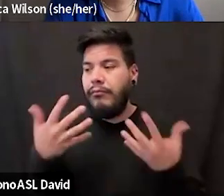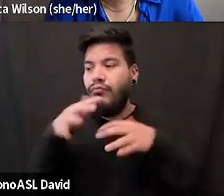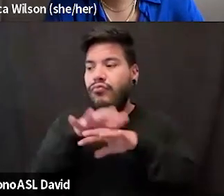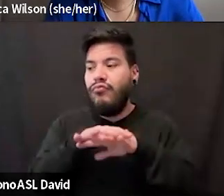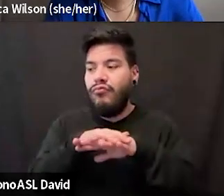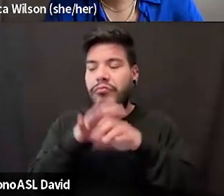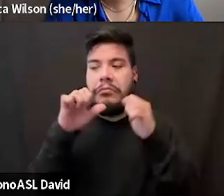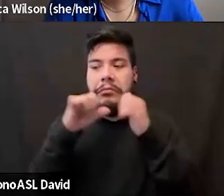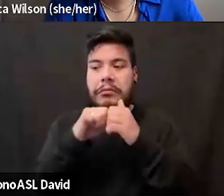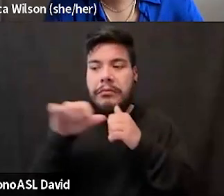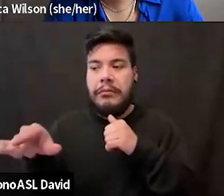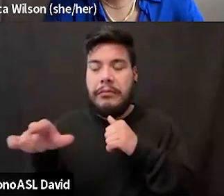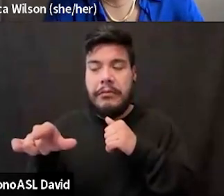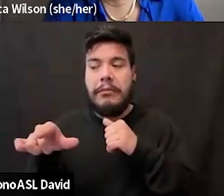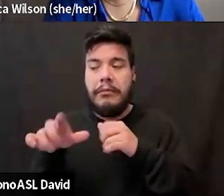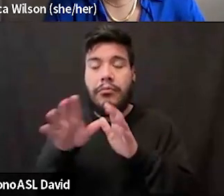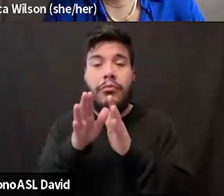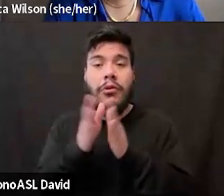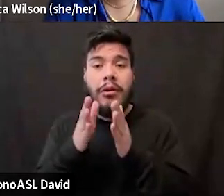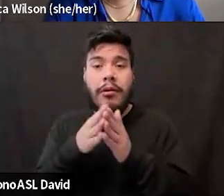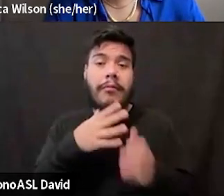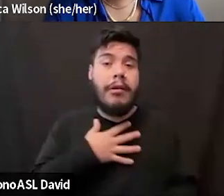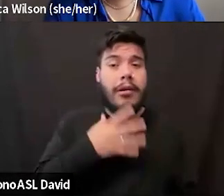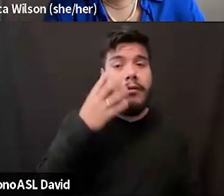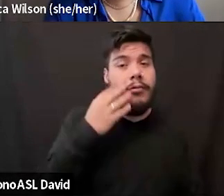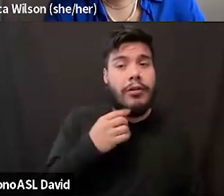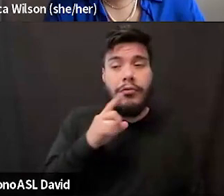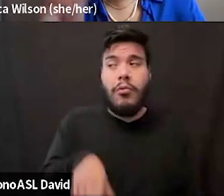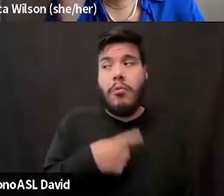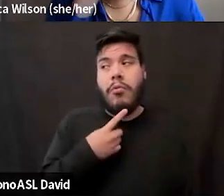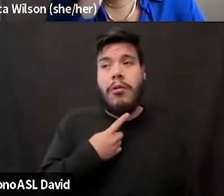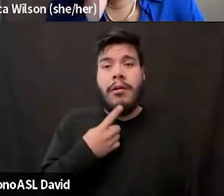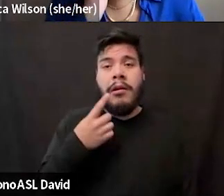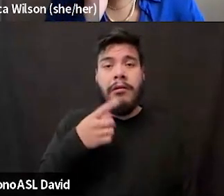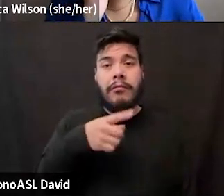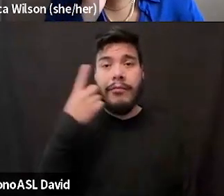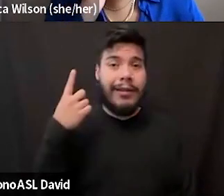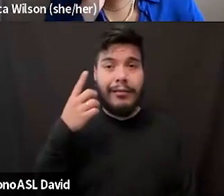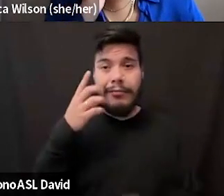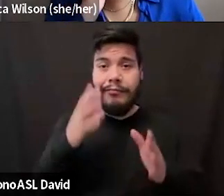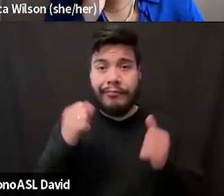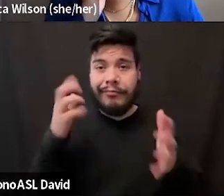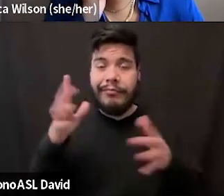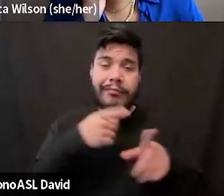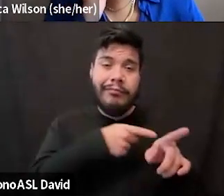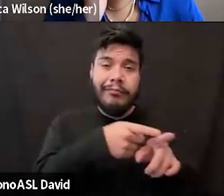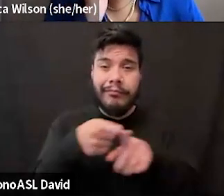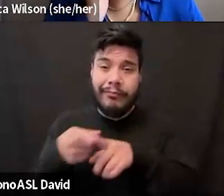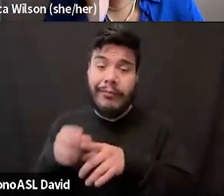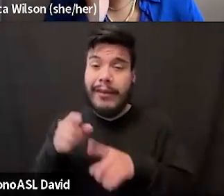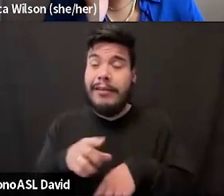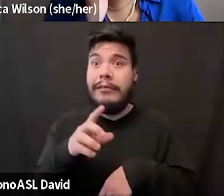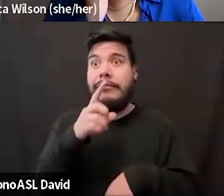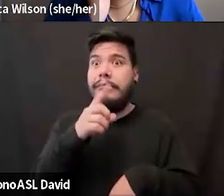the book is my experiences just being one of the only black people in a gazillion and a half spaces, especially the eating disorder space.